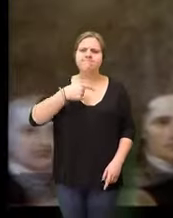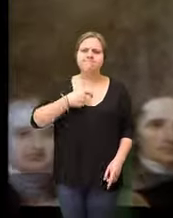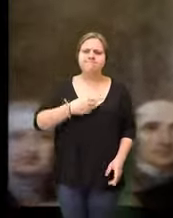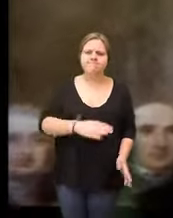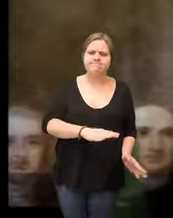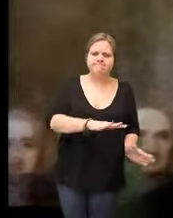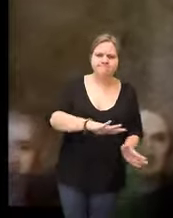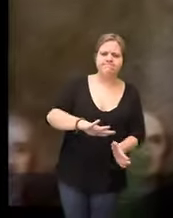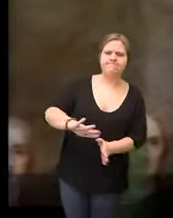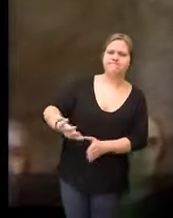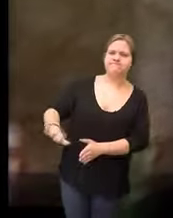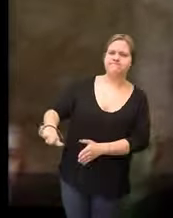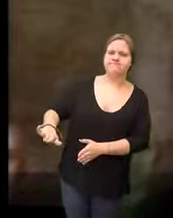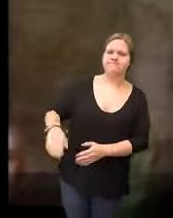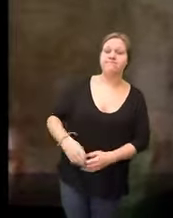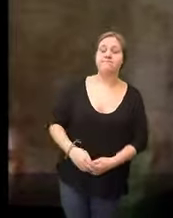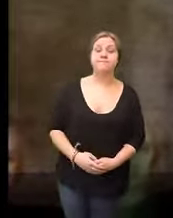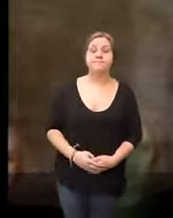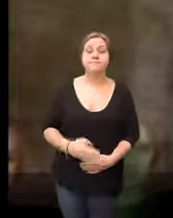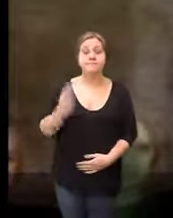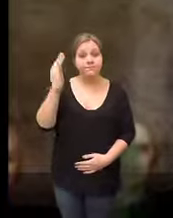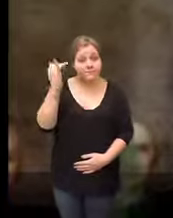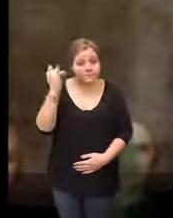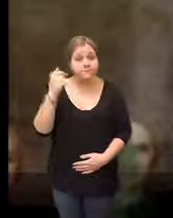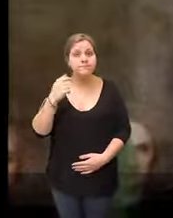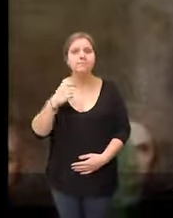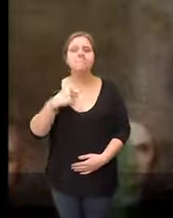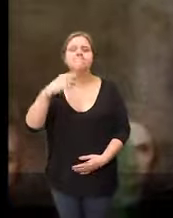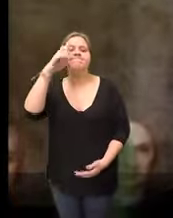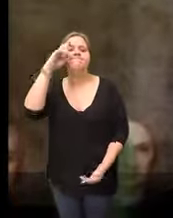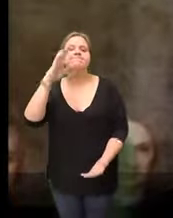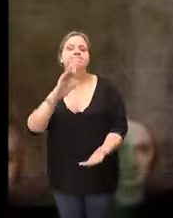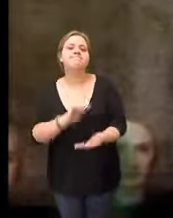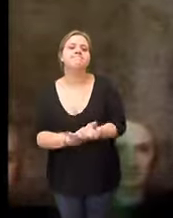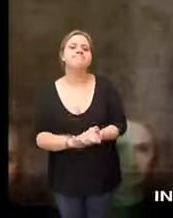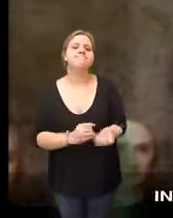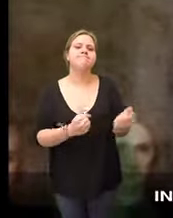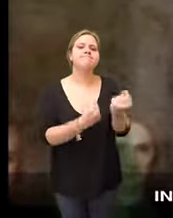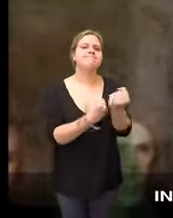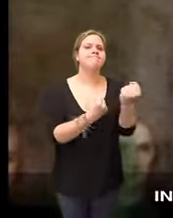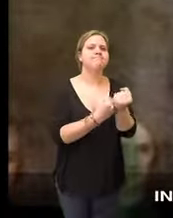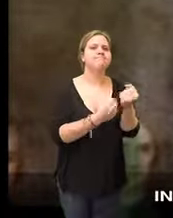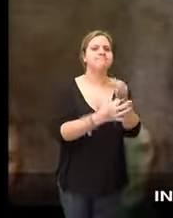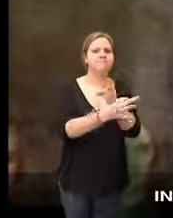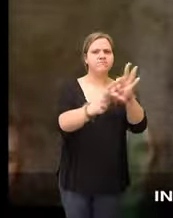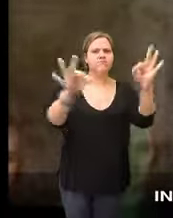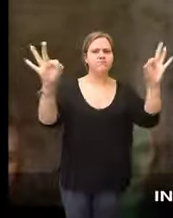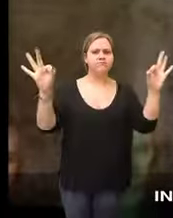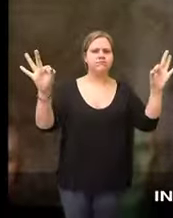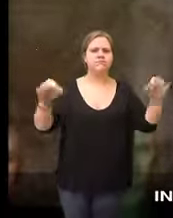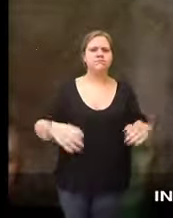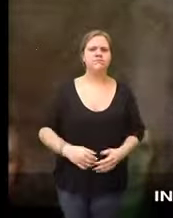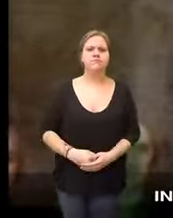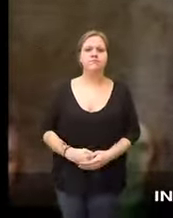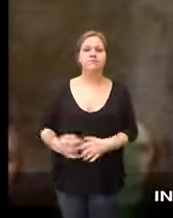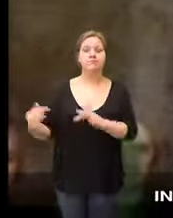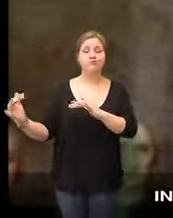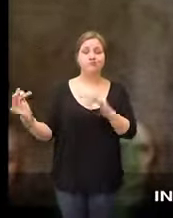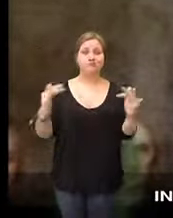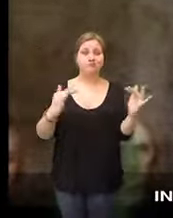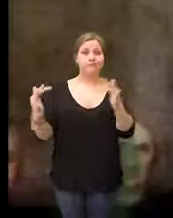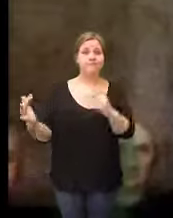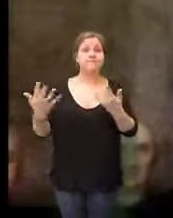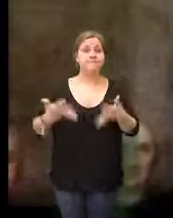accomplish so difficult a task but these doubts were always overcome by a belief in the justice of our